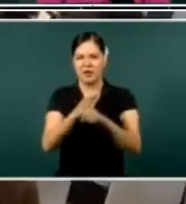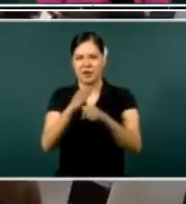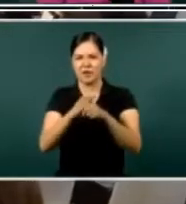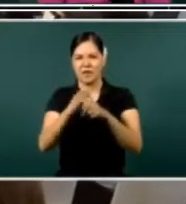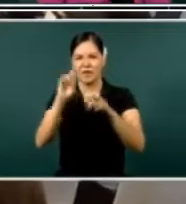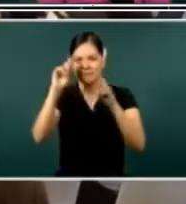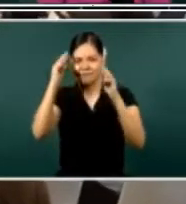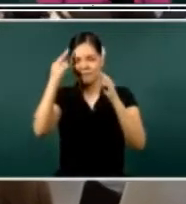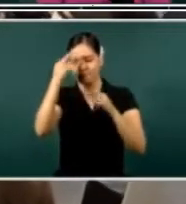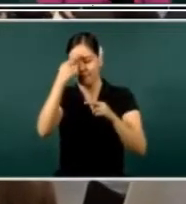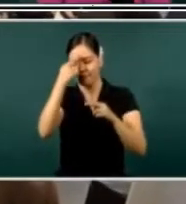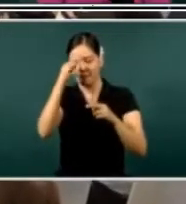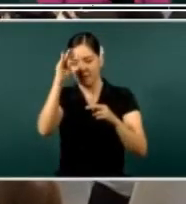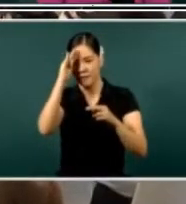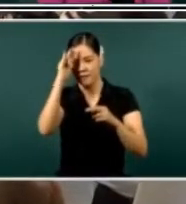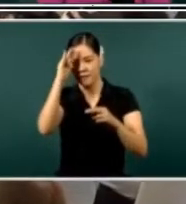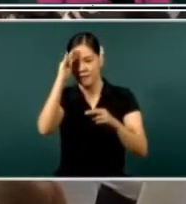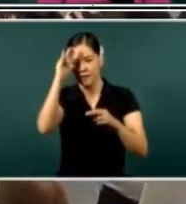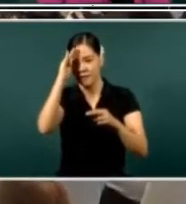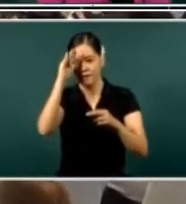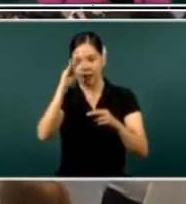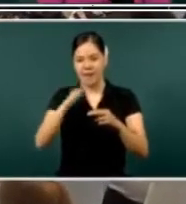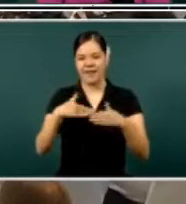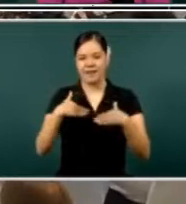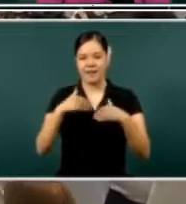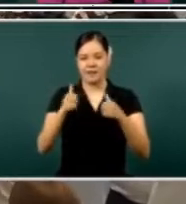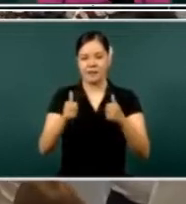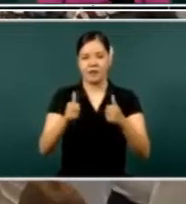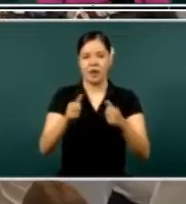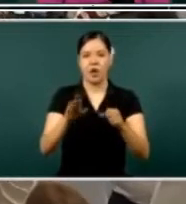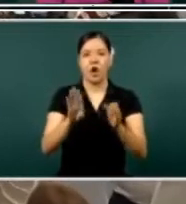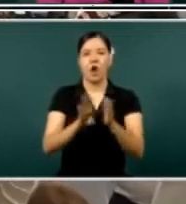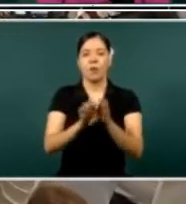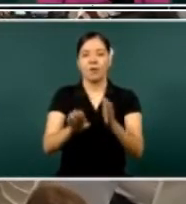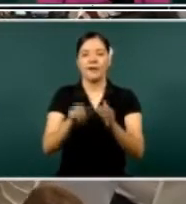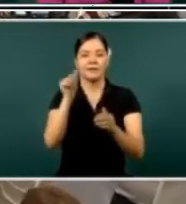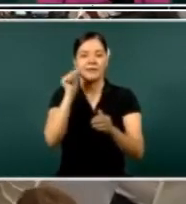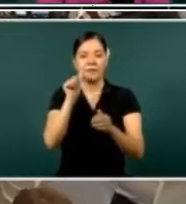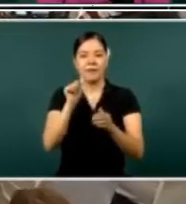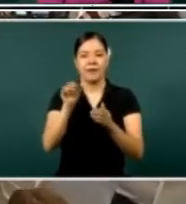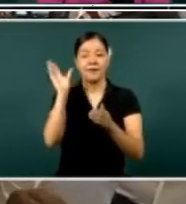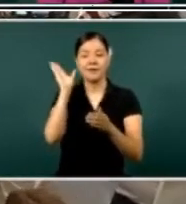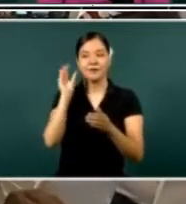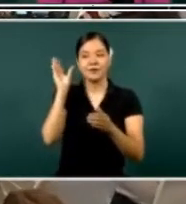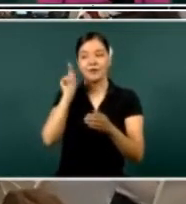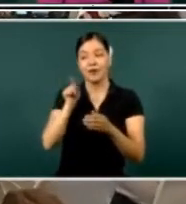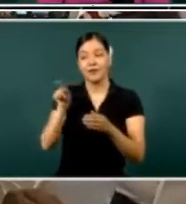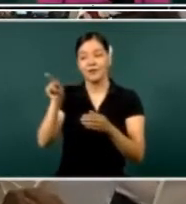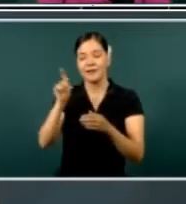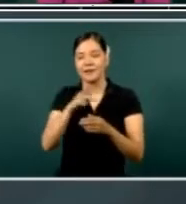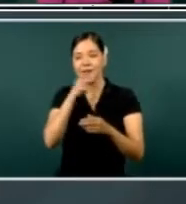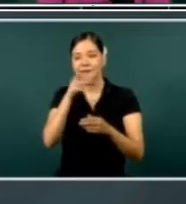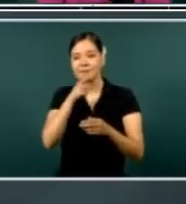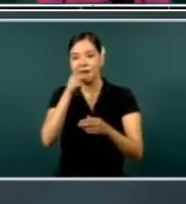we've reflected in our consulting matters. Complying with your attentive, uh,